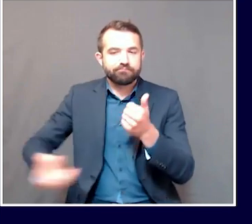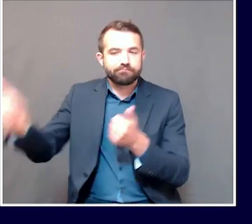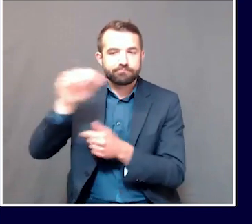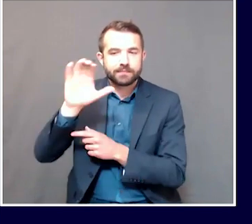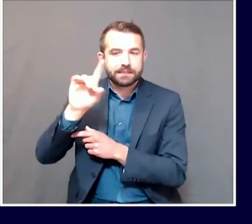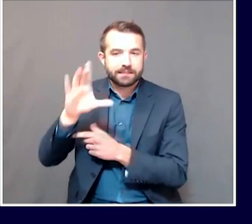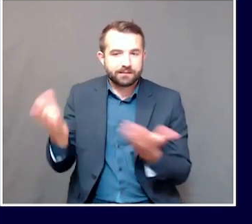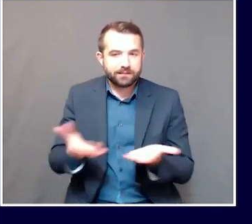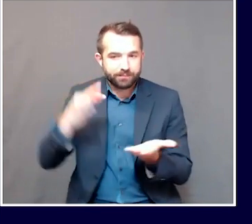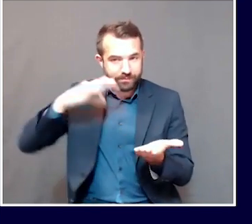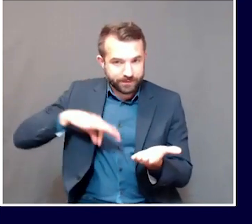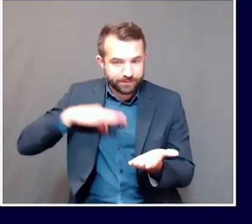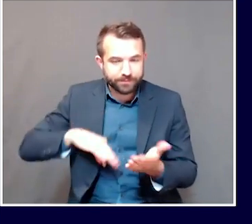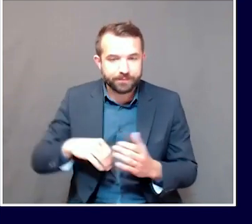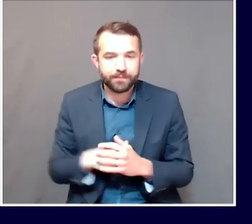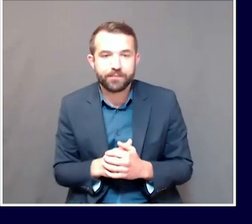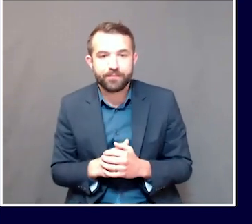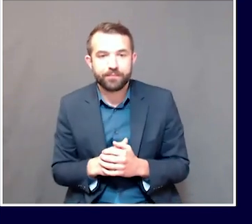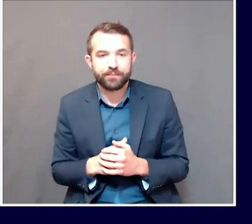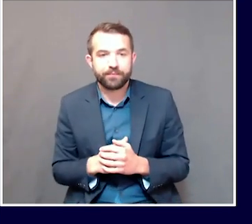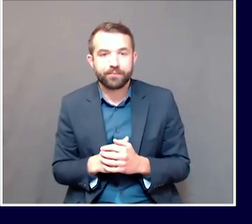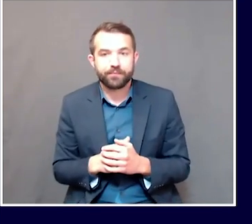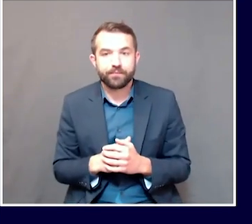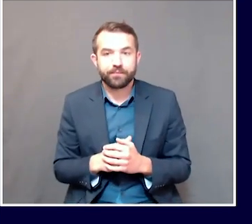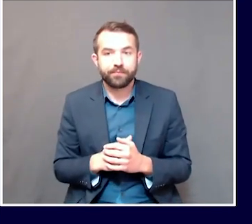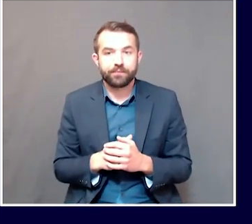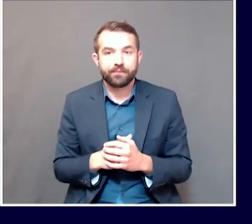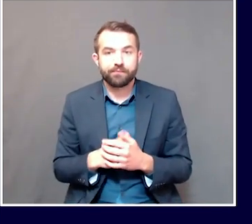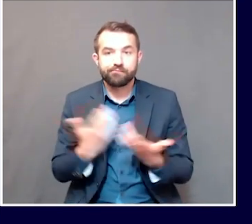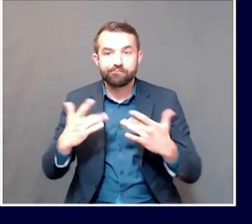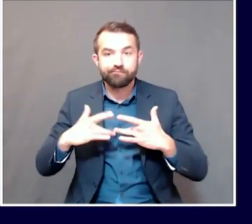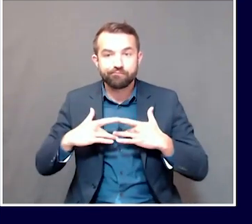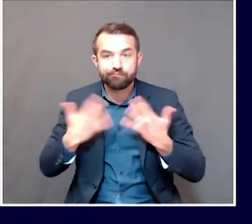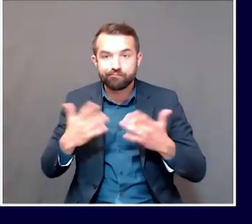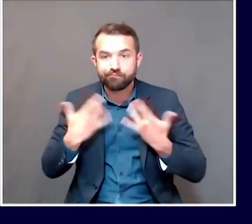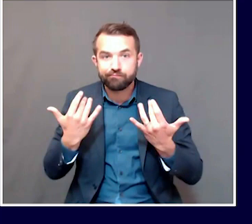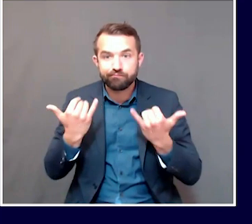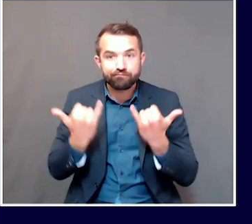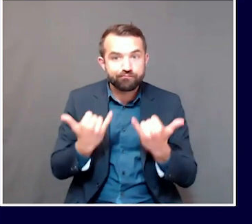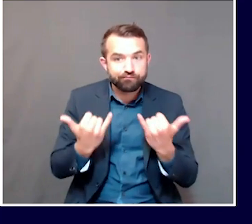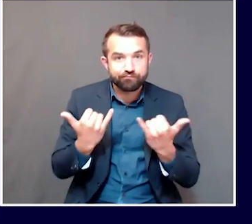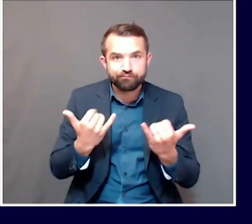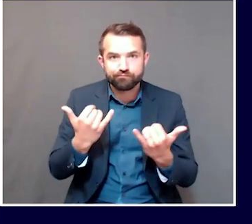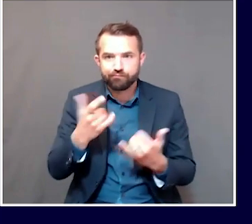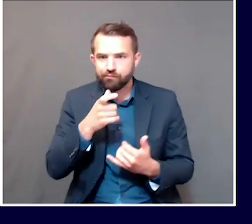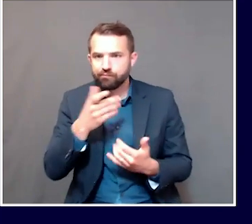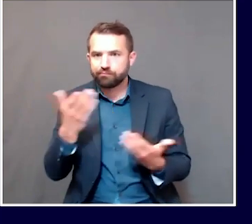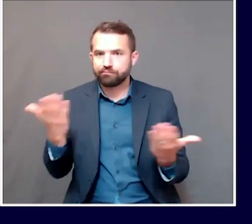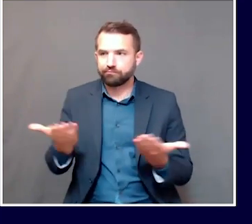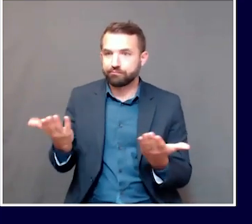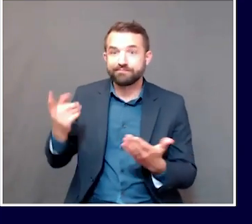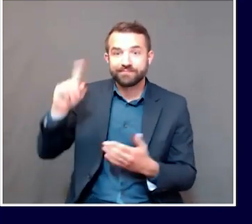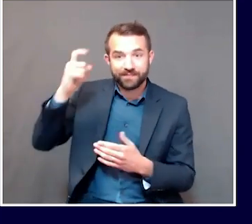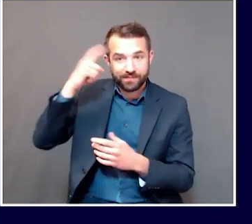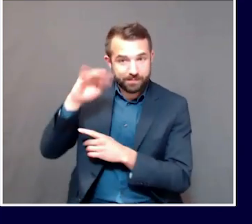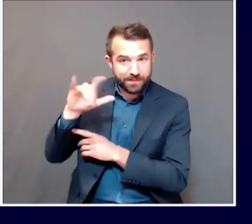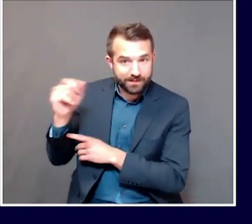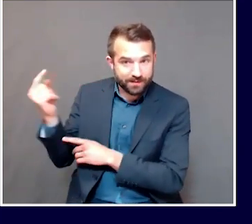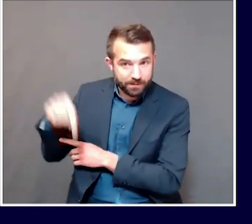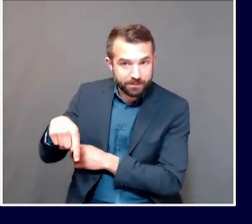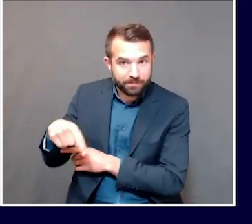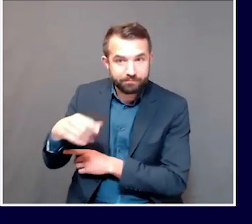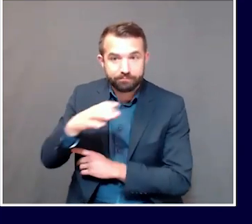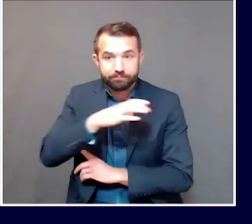for Disease Control and Prevention and I am delighted this afternoon to be joined by Governor Mills as well as Commissioner Heather Johnson,